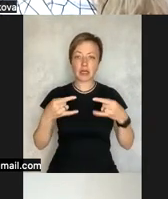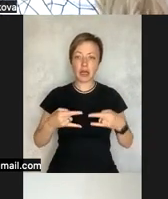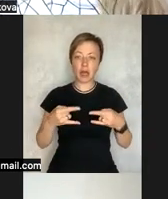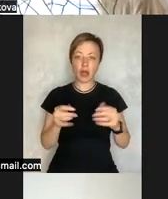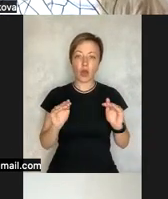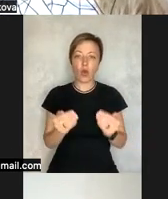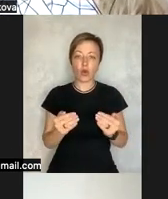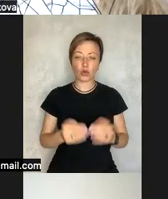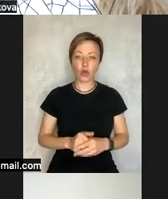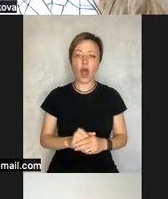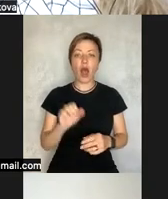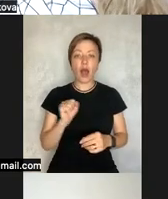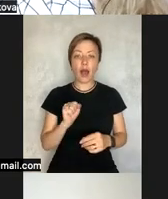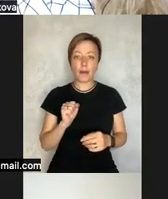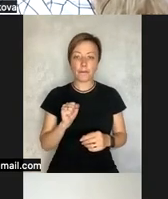are literally